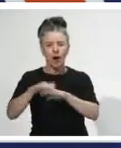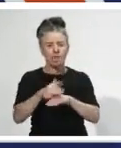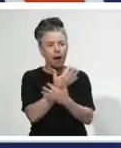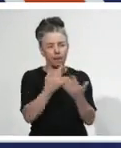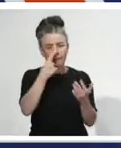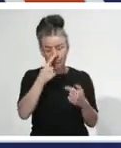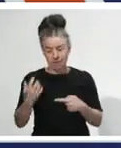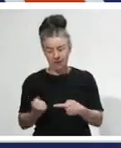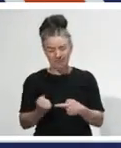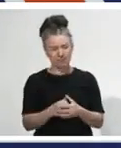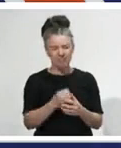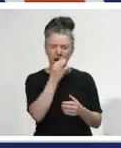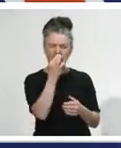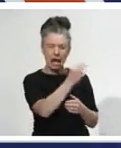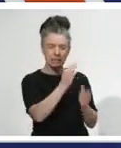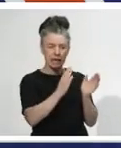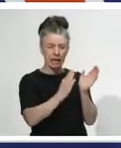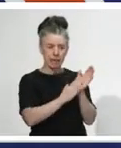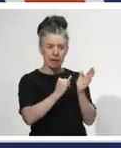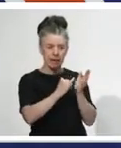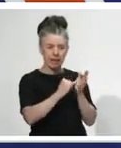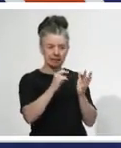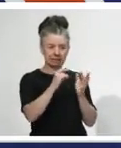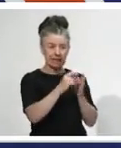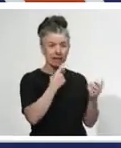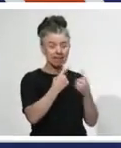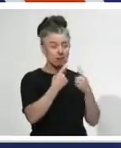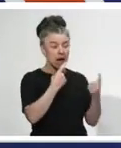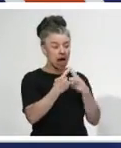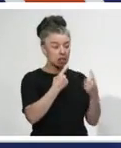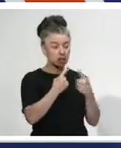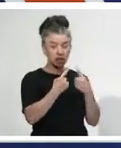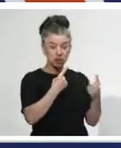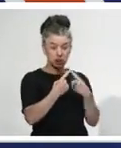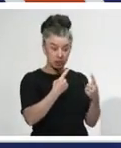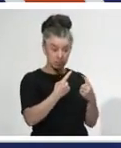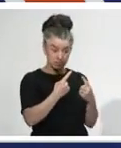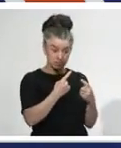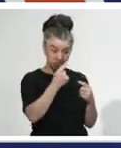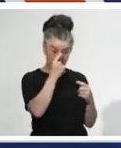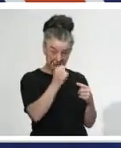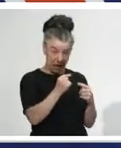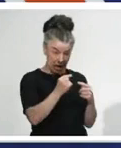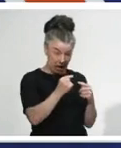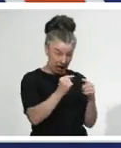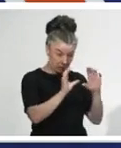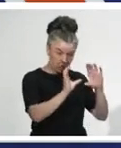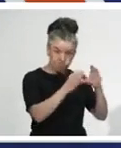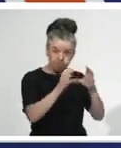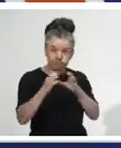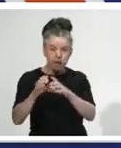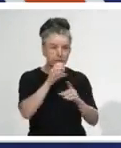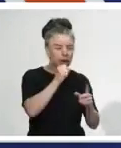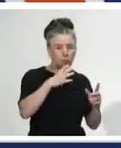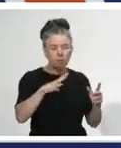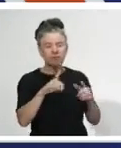to ask the question around MSD as to whether or not that's data that's collected or just simply cannot be aggregated in short periods of time. But